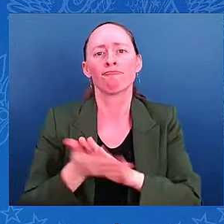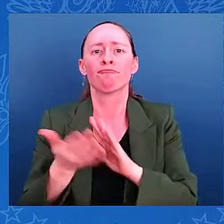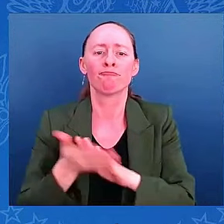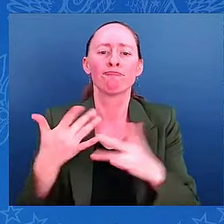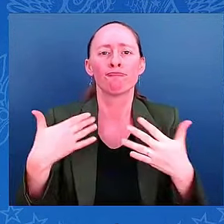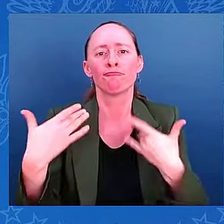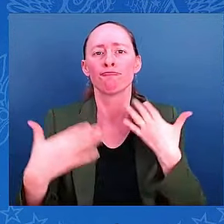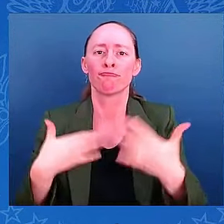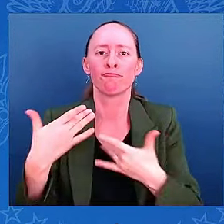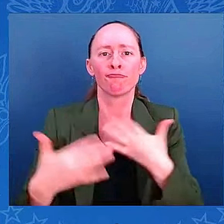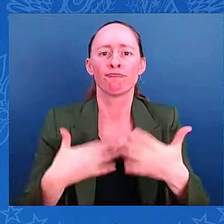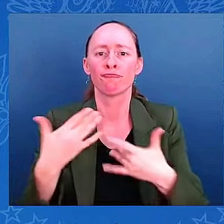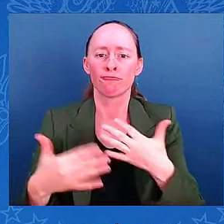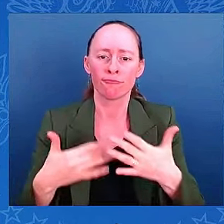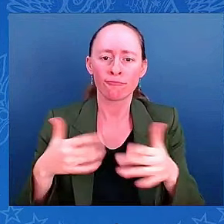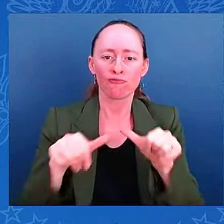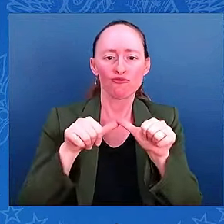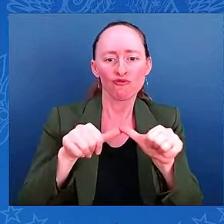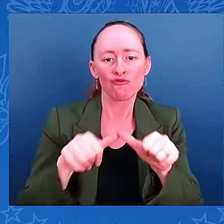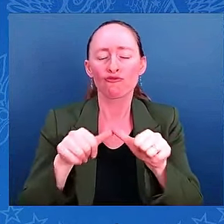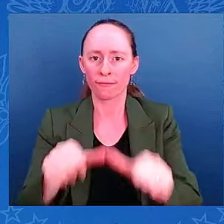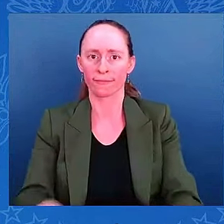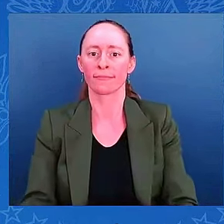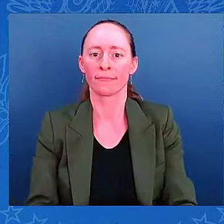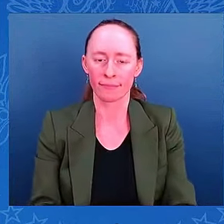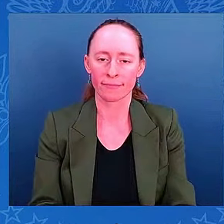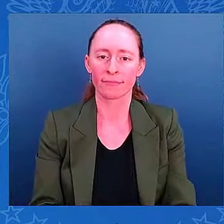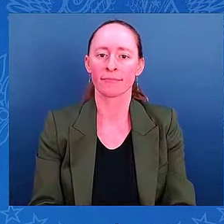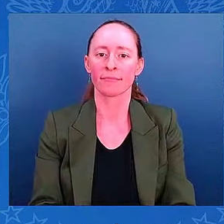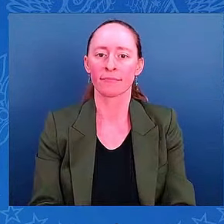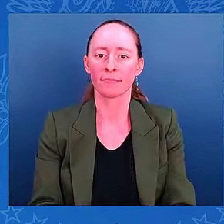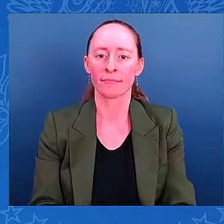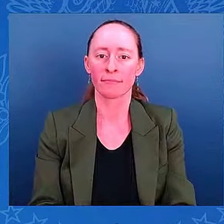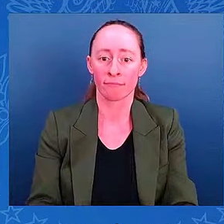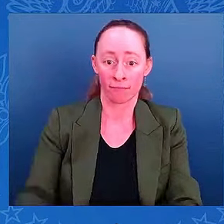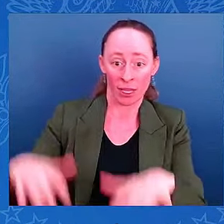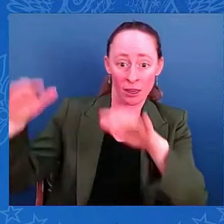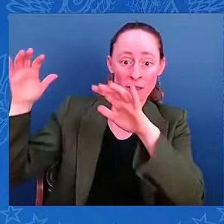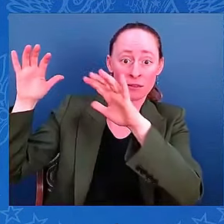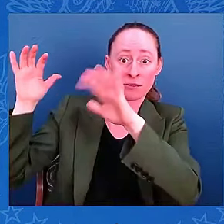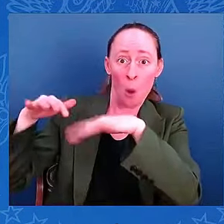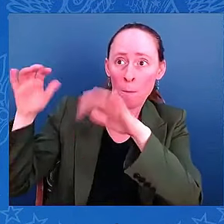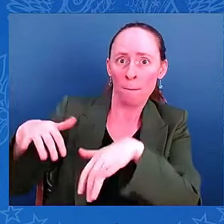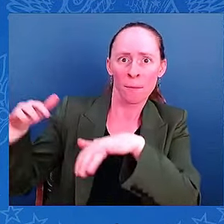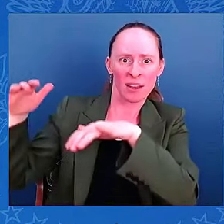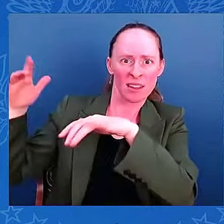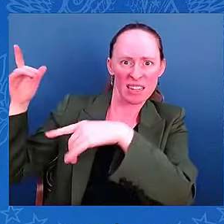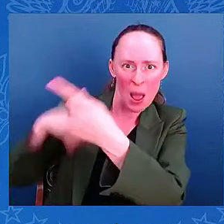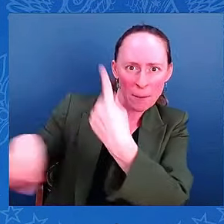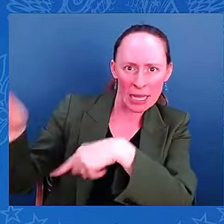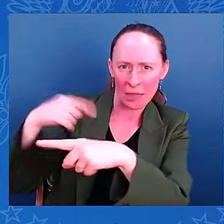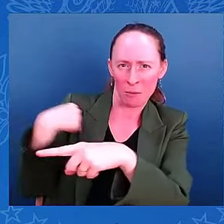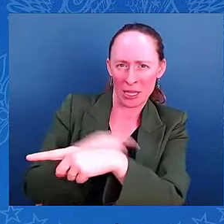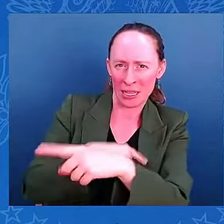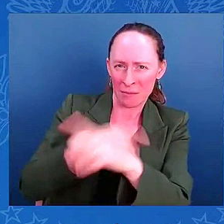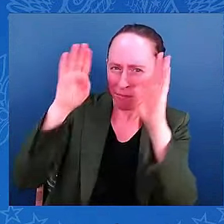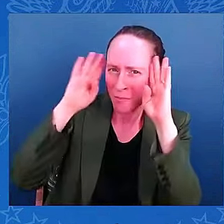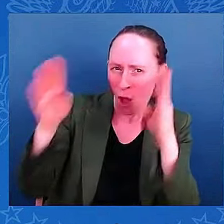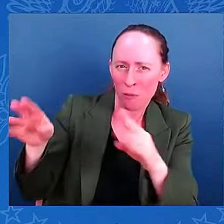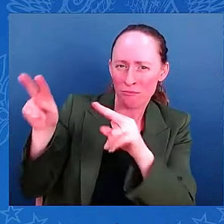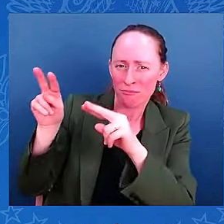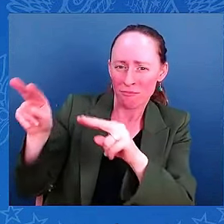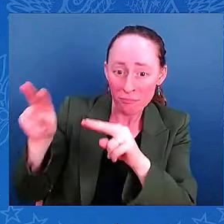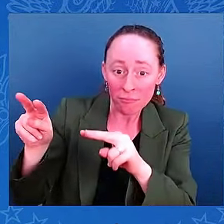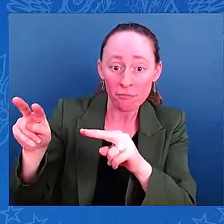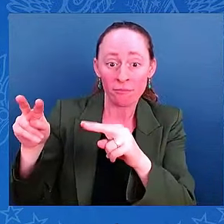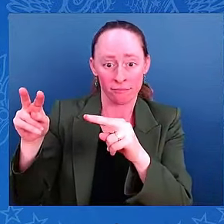monitor the storm closely. And a number of our briefers have spoken on the need to heed the evacuation orders. And